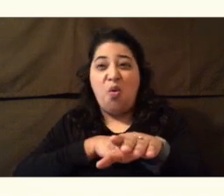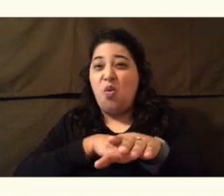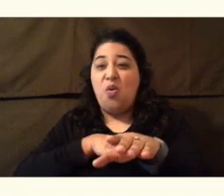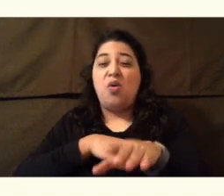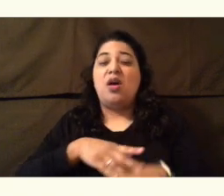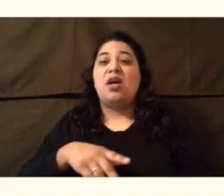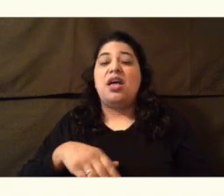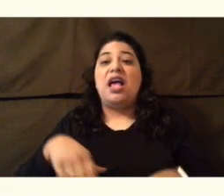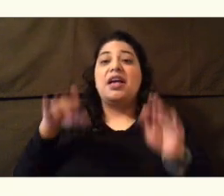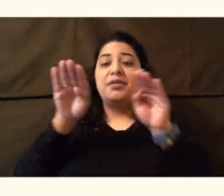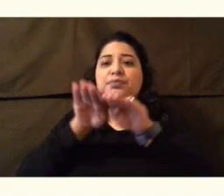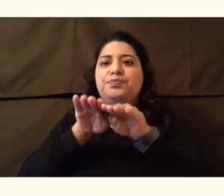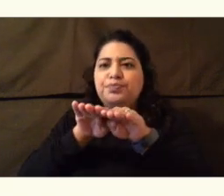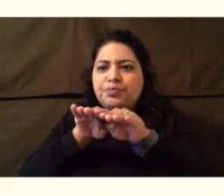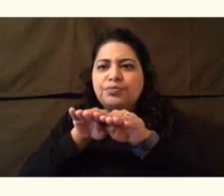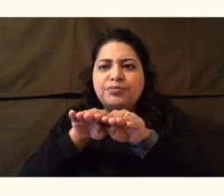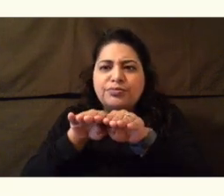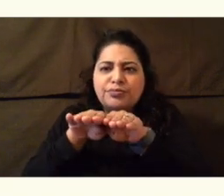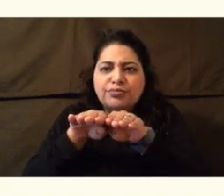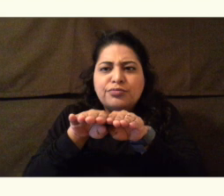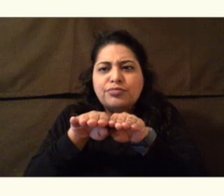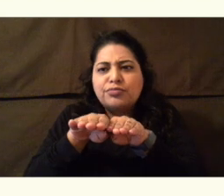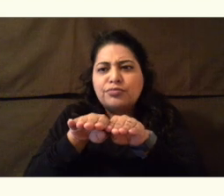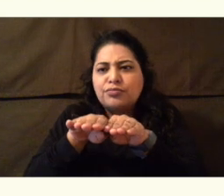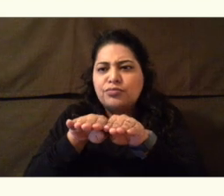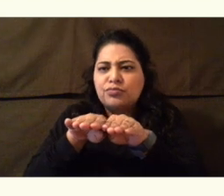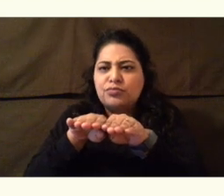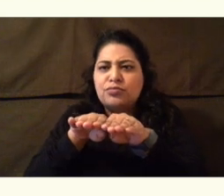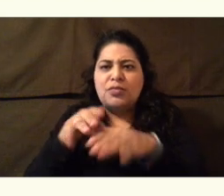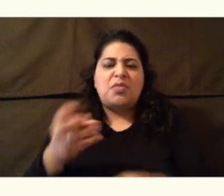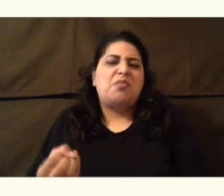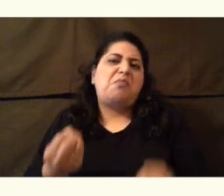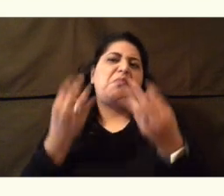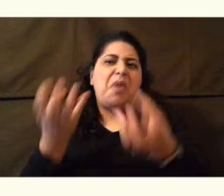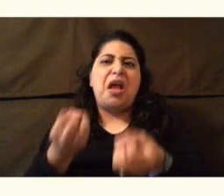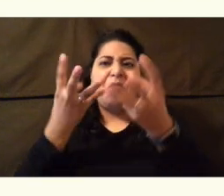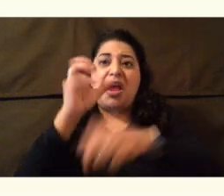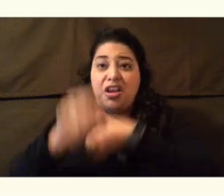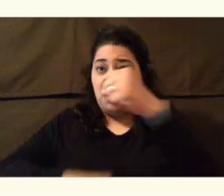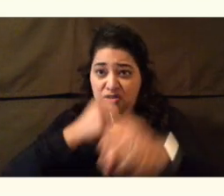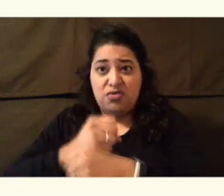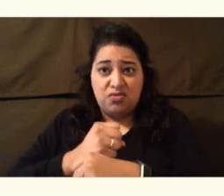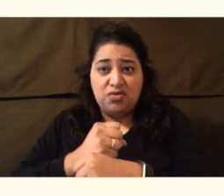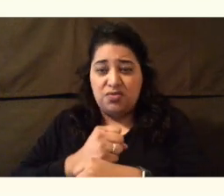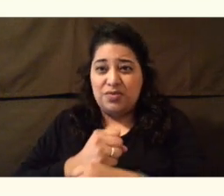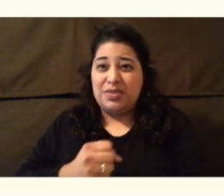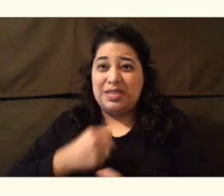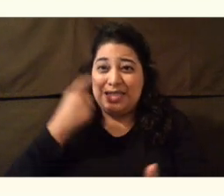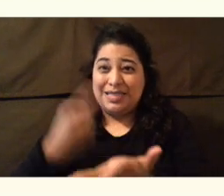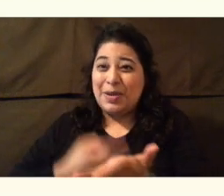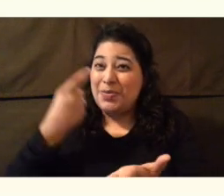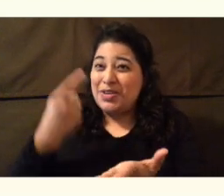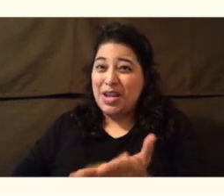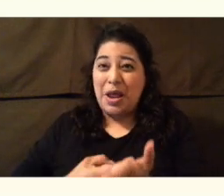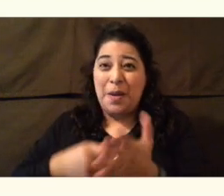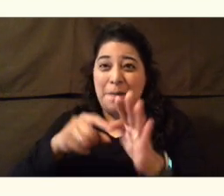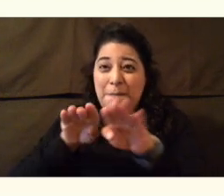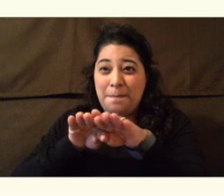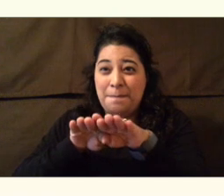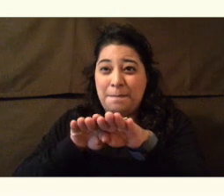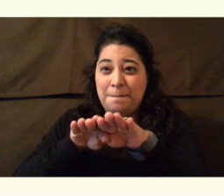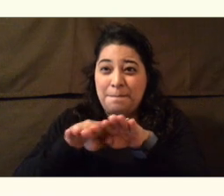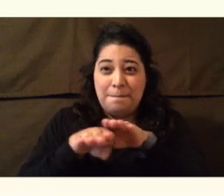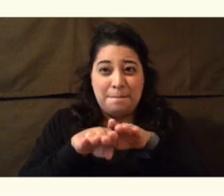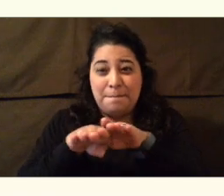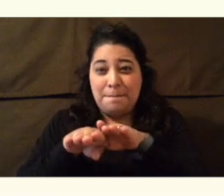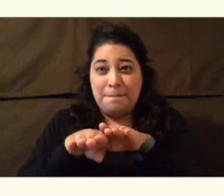been pushing against each other for millions and millions of years. Sometimes, the plates slip and cause an